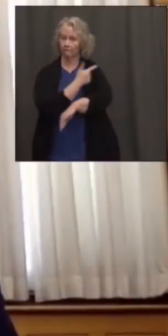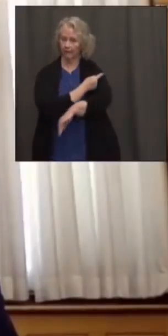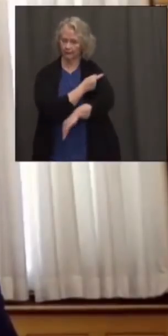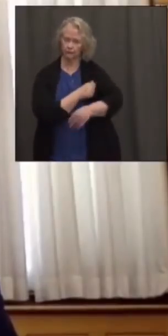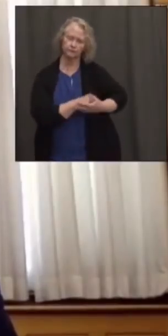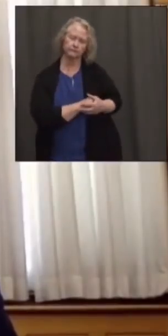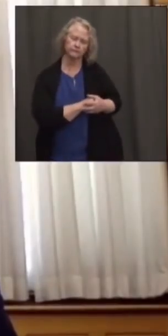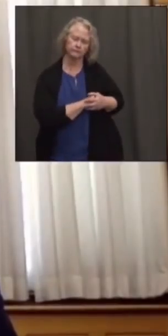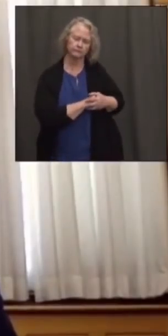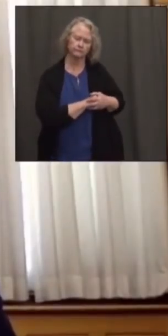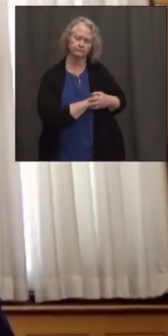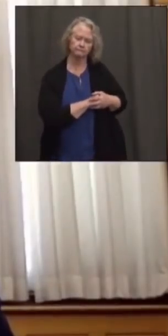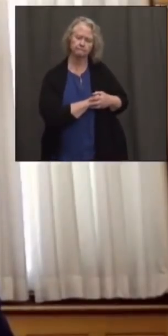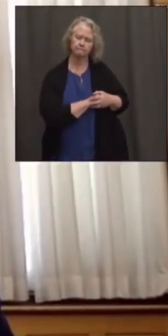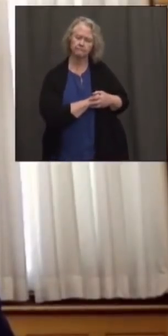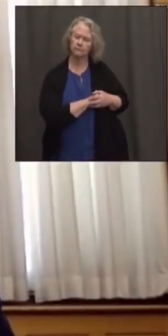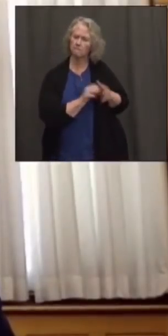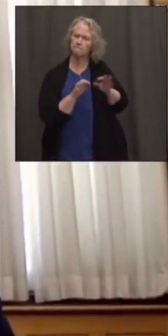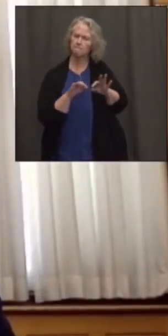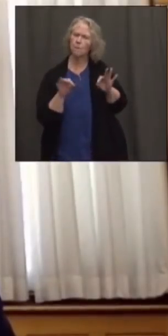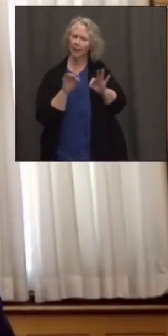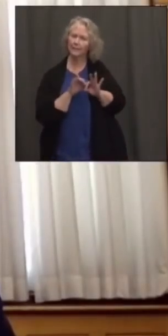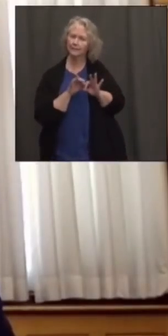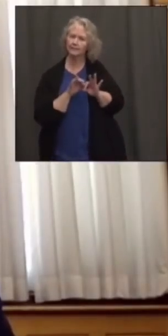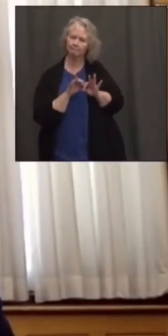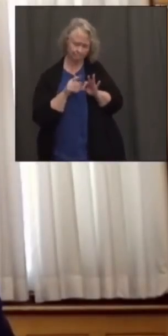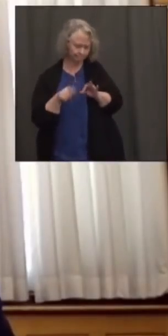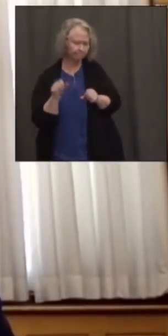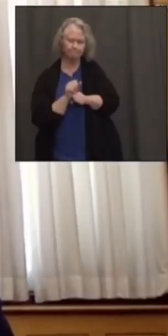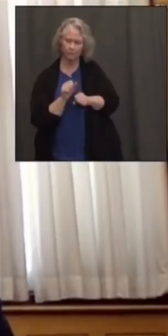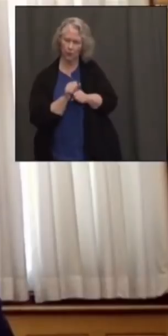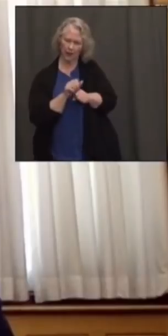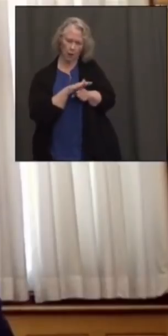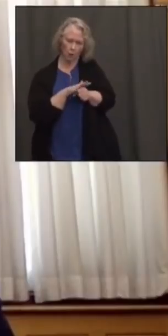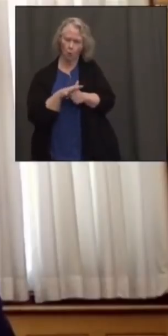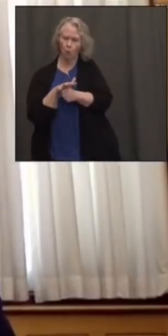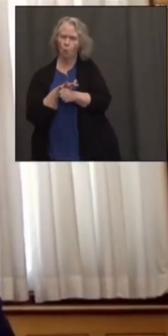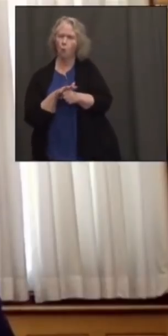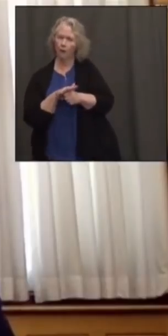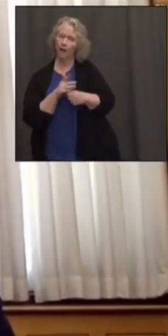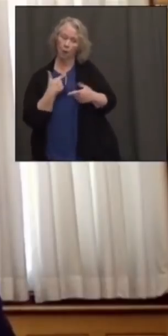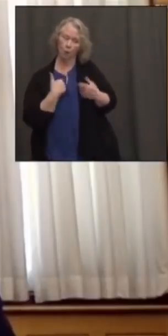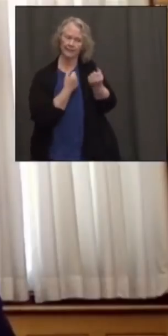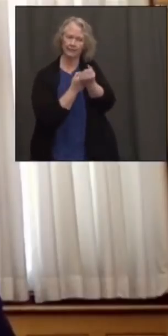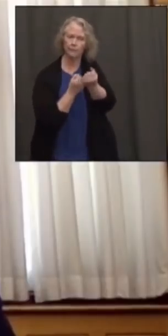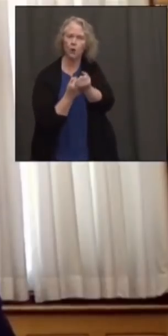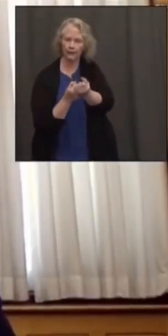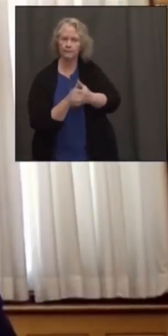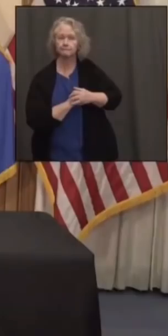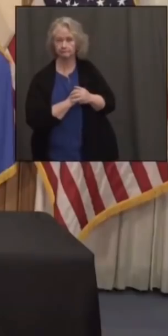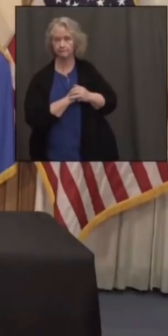you know, it's important efforts that are going on at the local level that we're thrilled to support and partner.